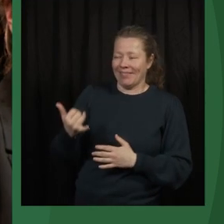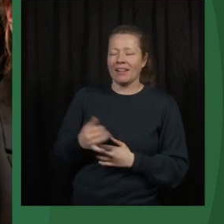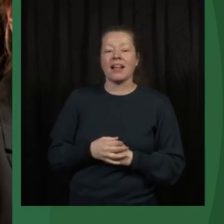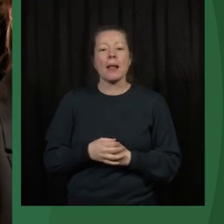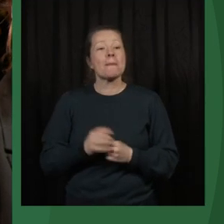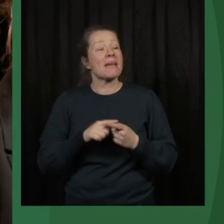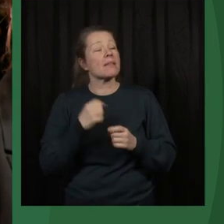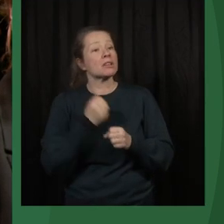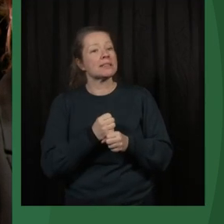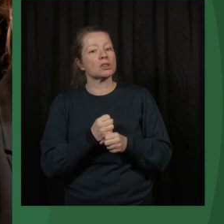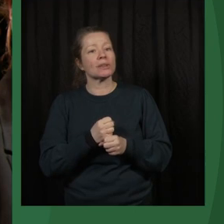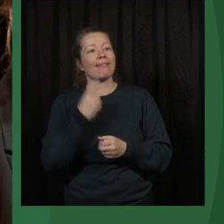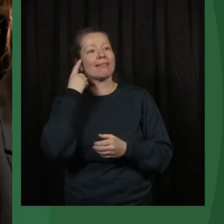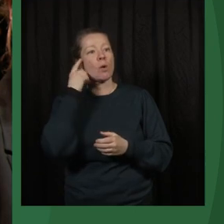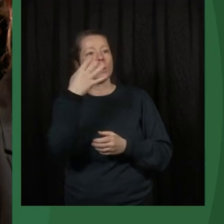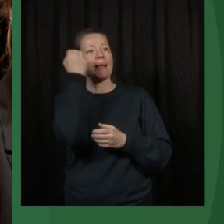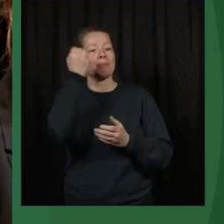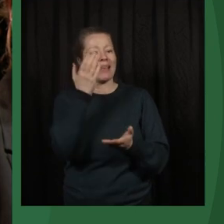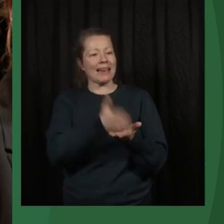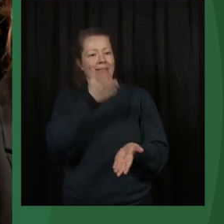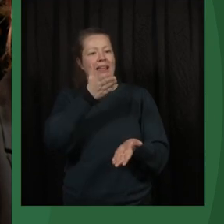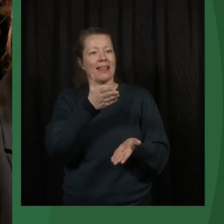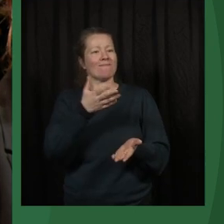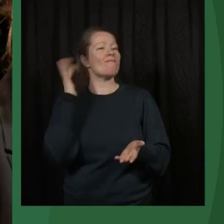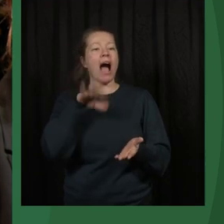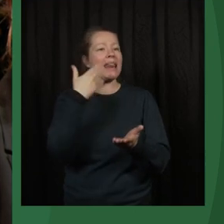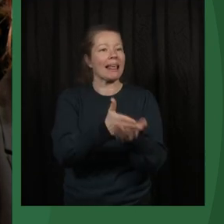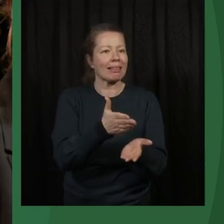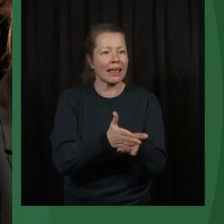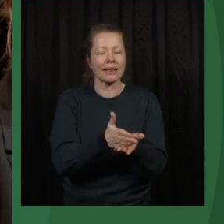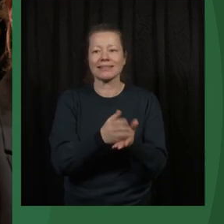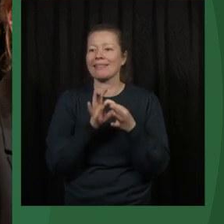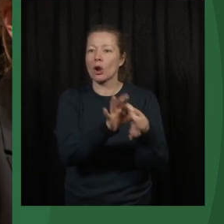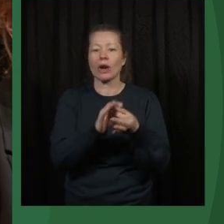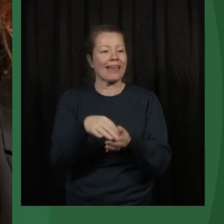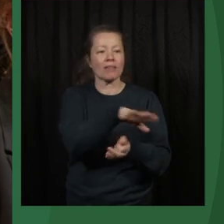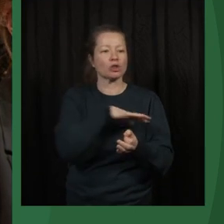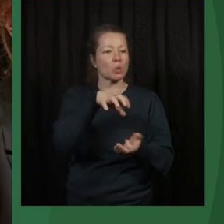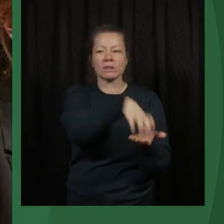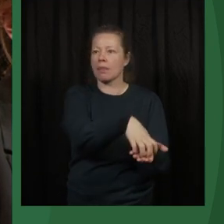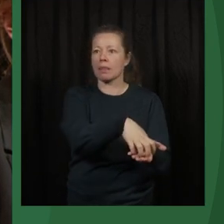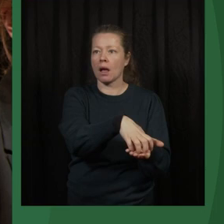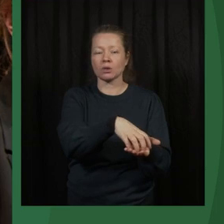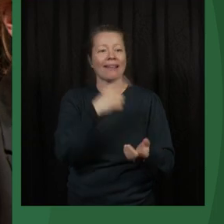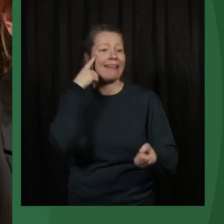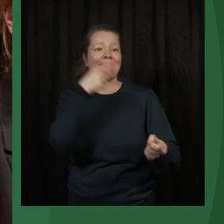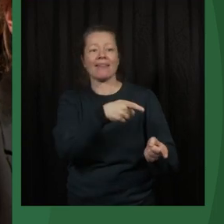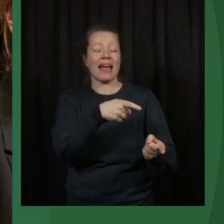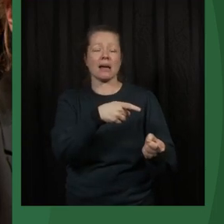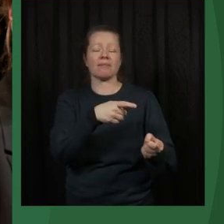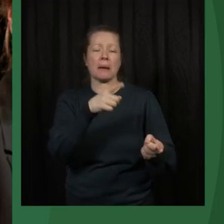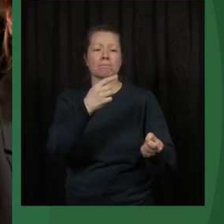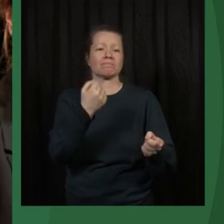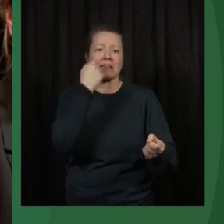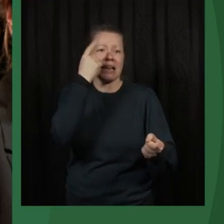but really the idea of justice and what is right doesn't belong to a nation state. The idea of nation states itself is less than 150